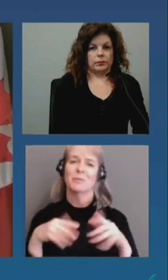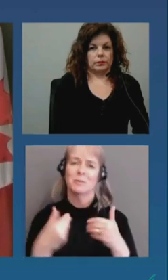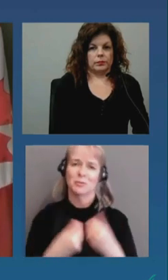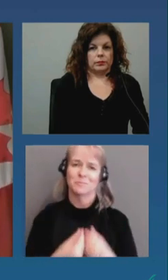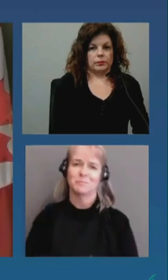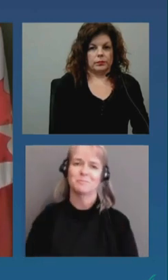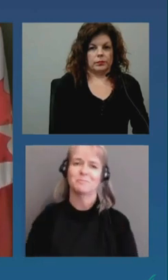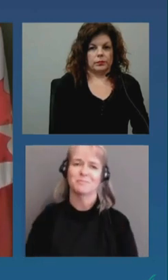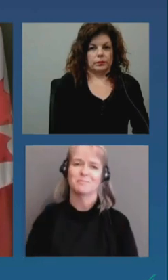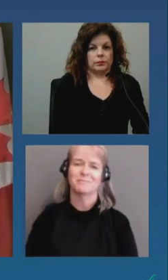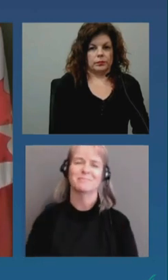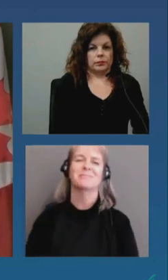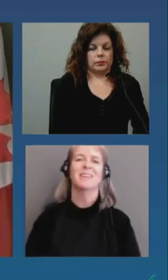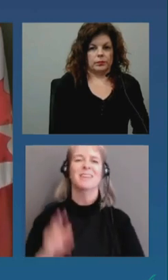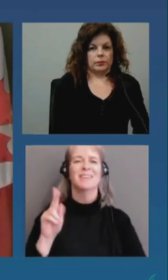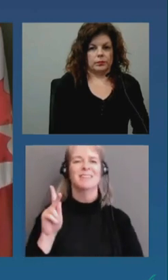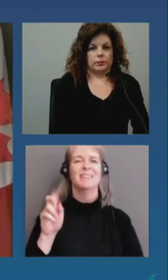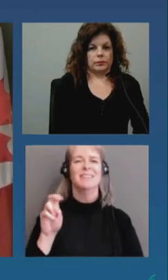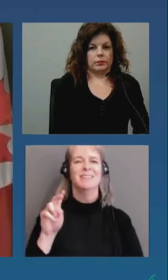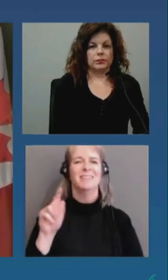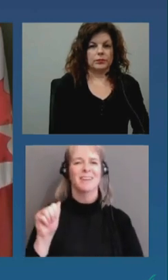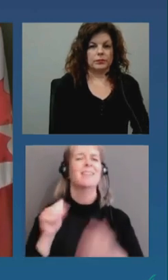apologies for the technical difficulties